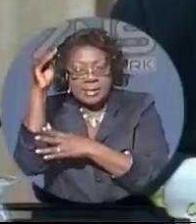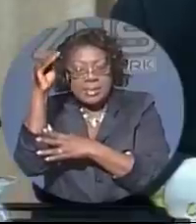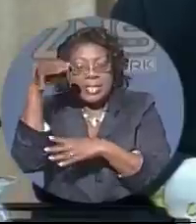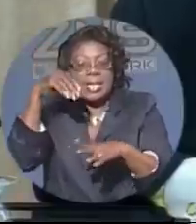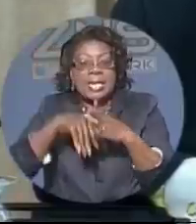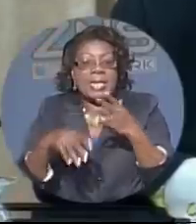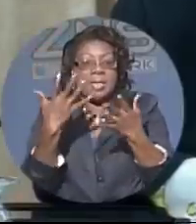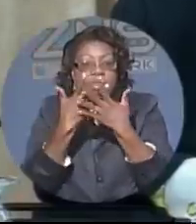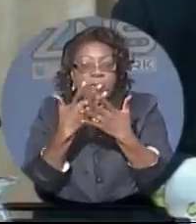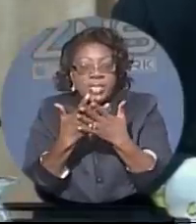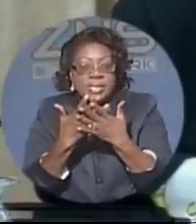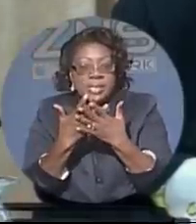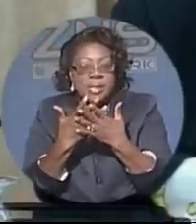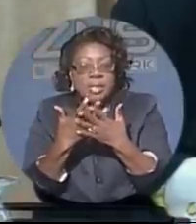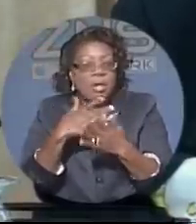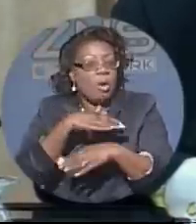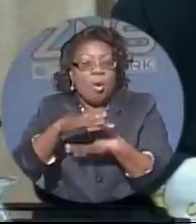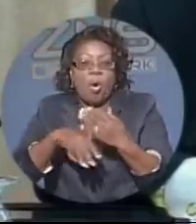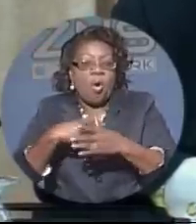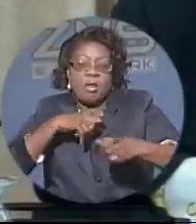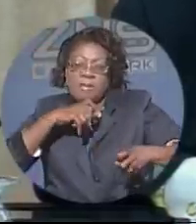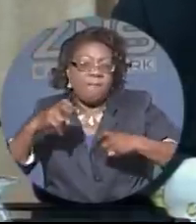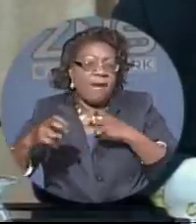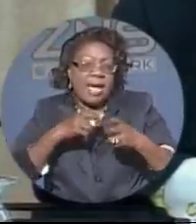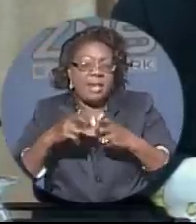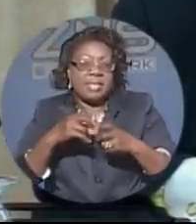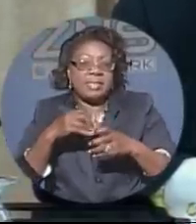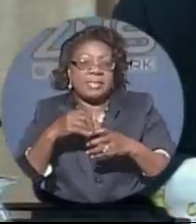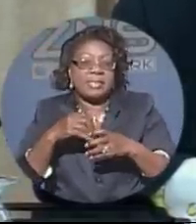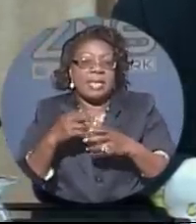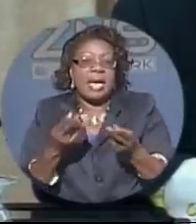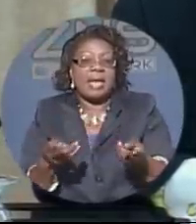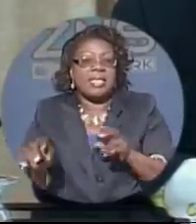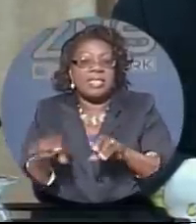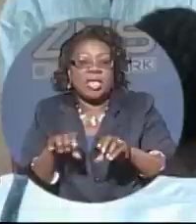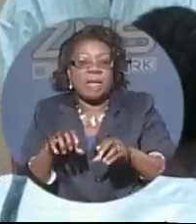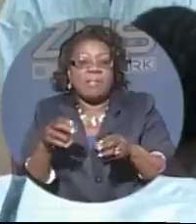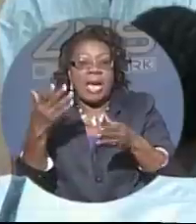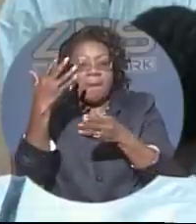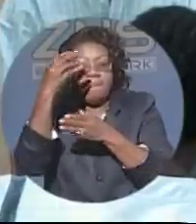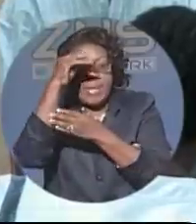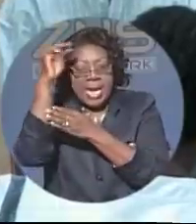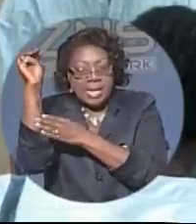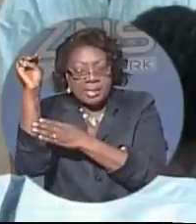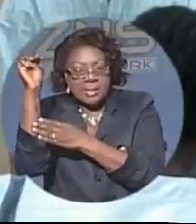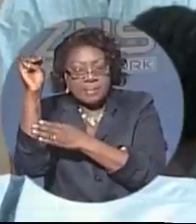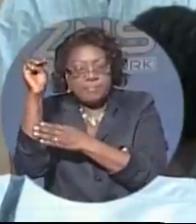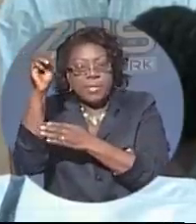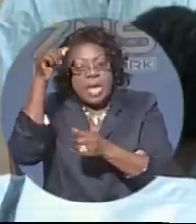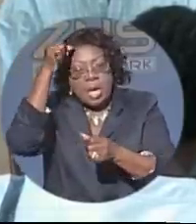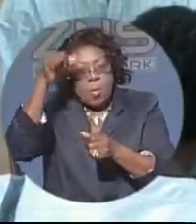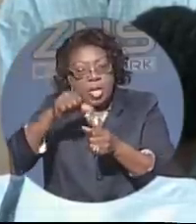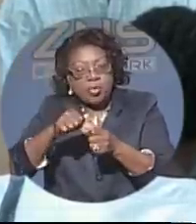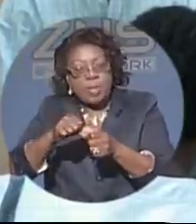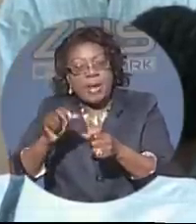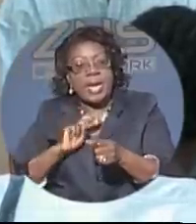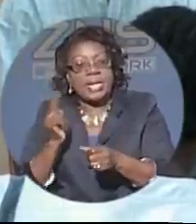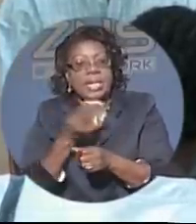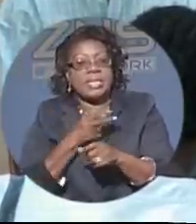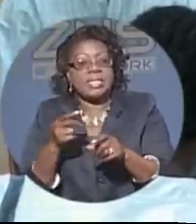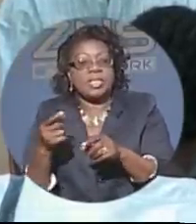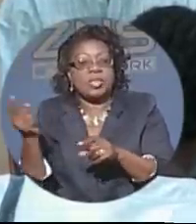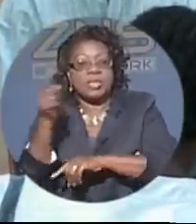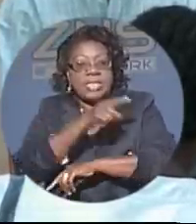98% of all domestic violent acts are perpetrated by males. I want to remind us today as a